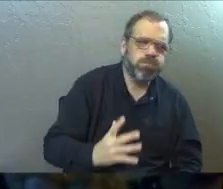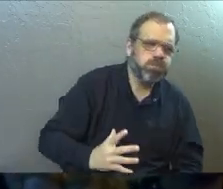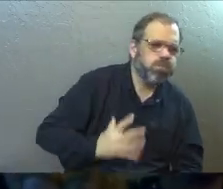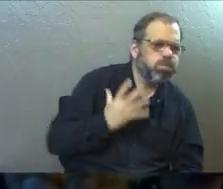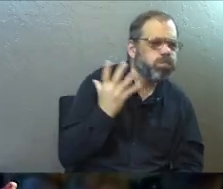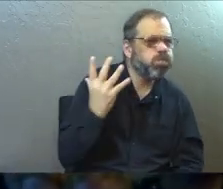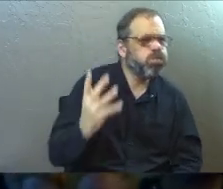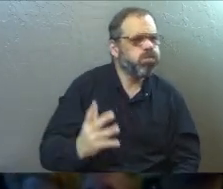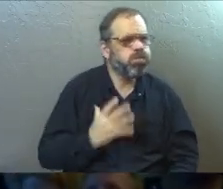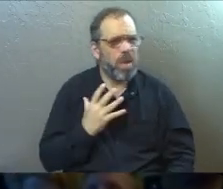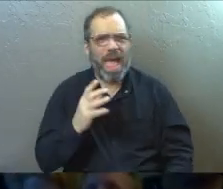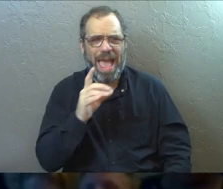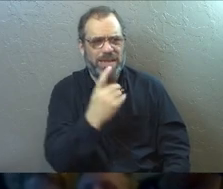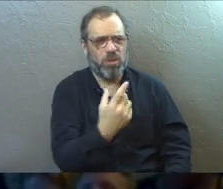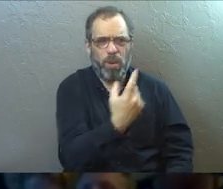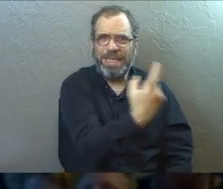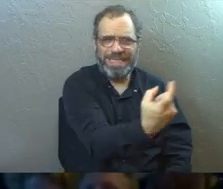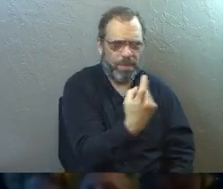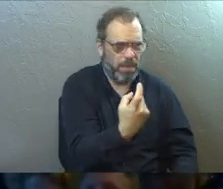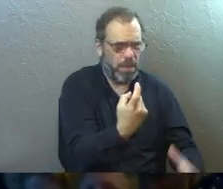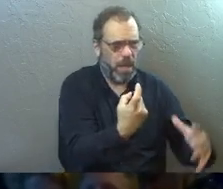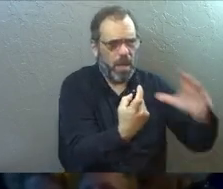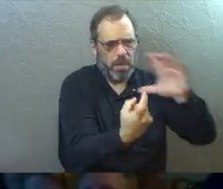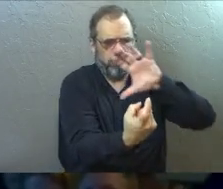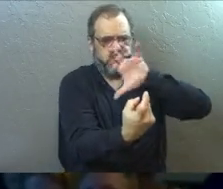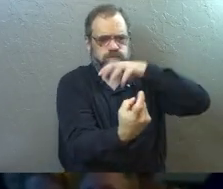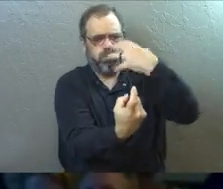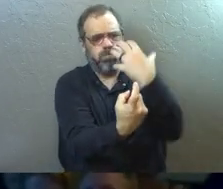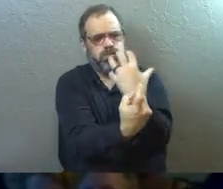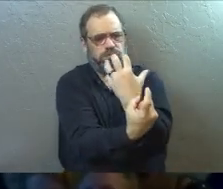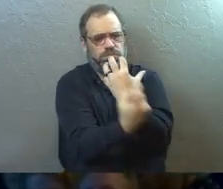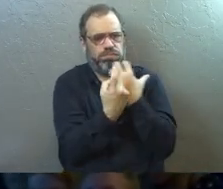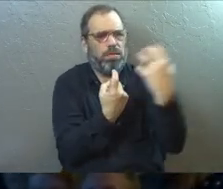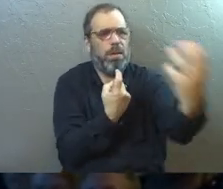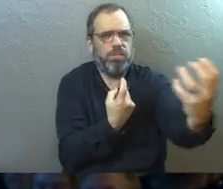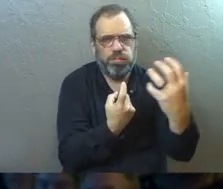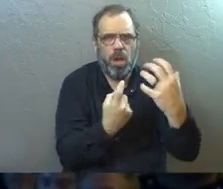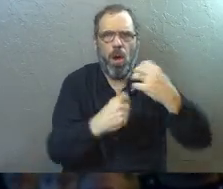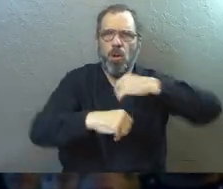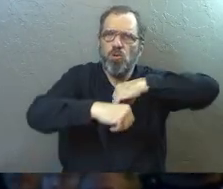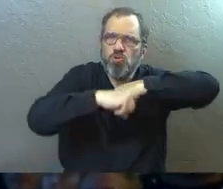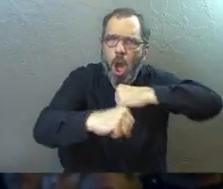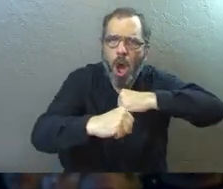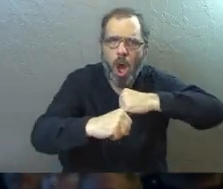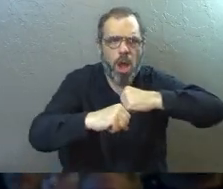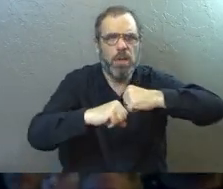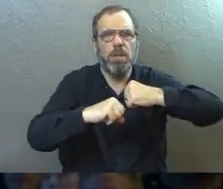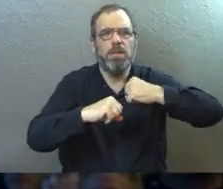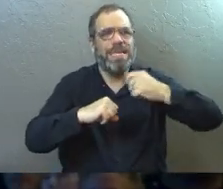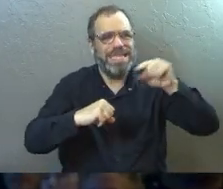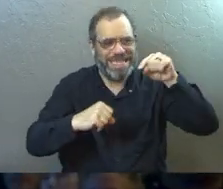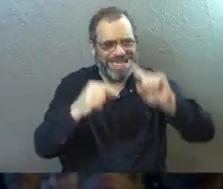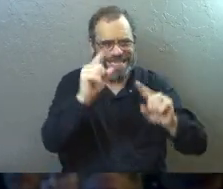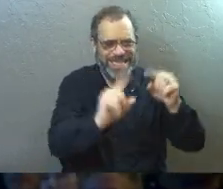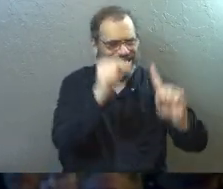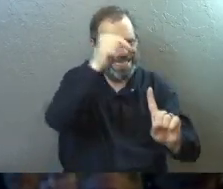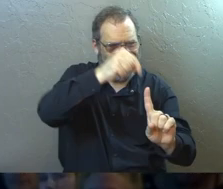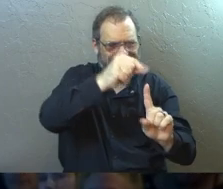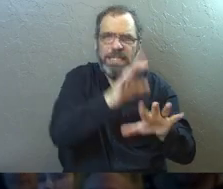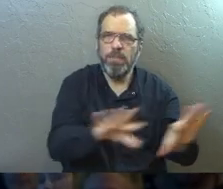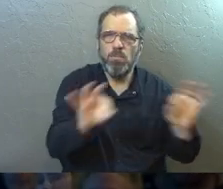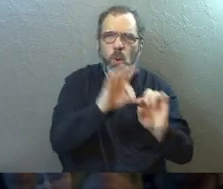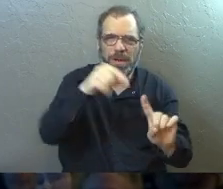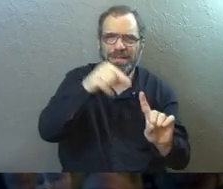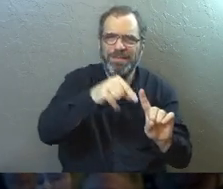And he's got an entourage of servants in front and behind, both as protectors and people who are serving him because he's an important